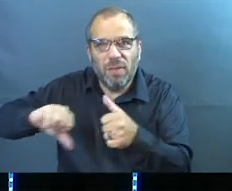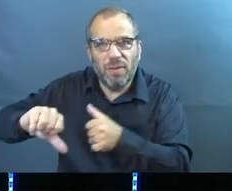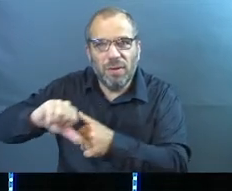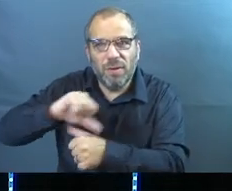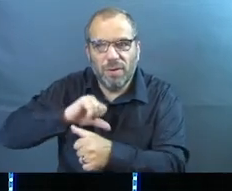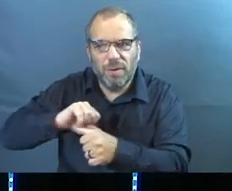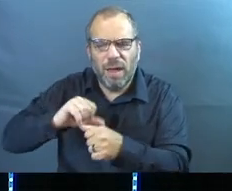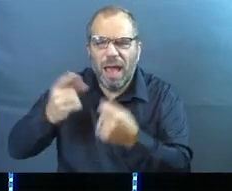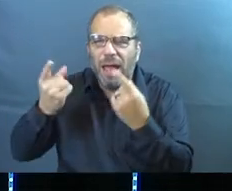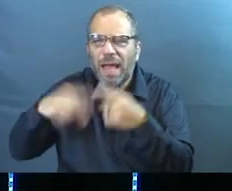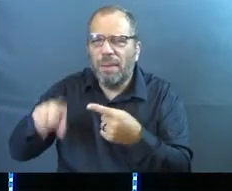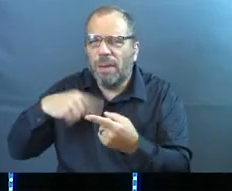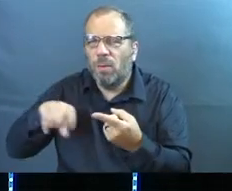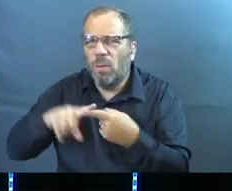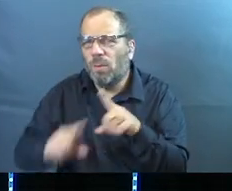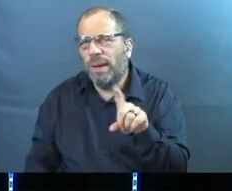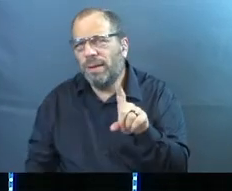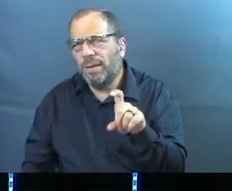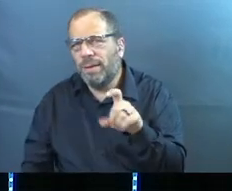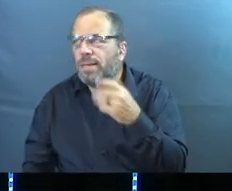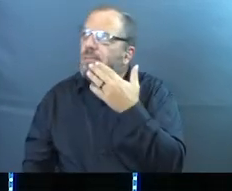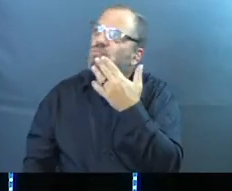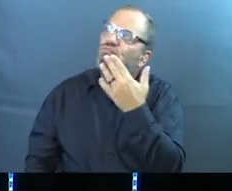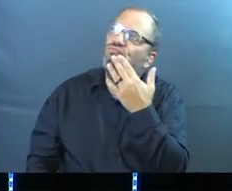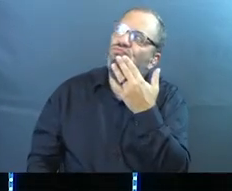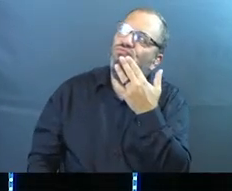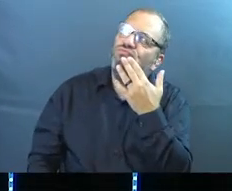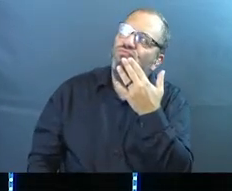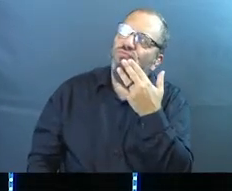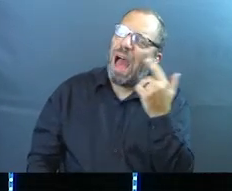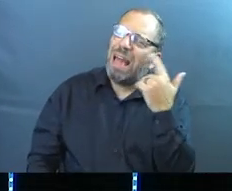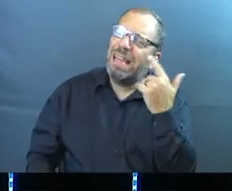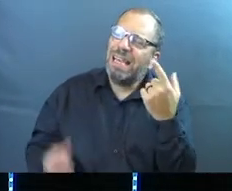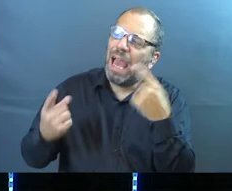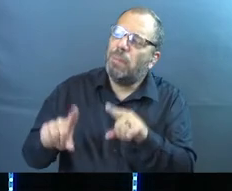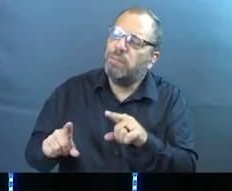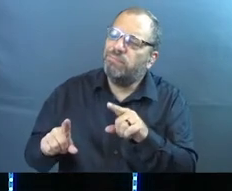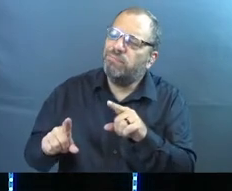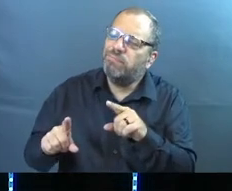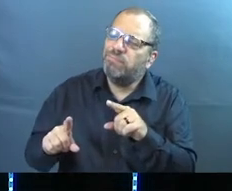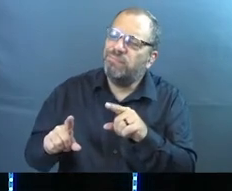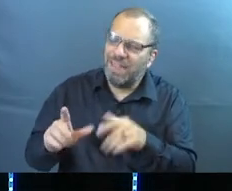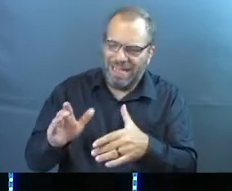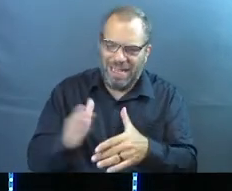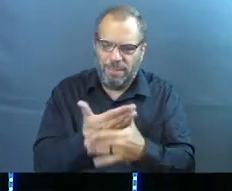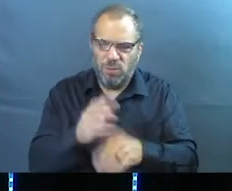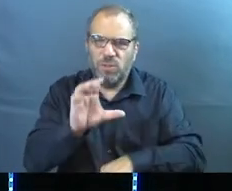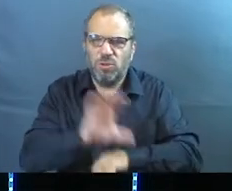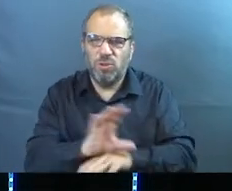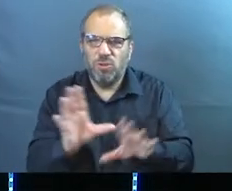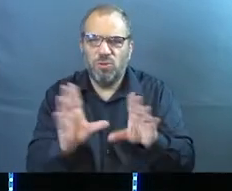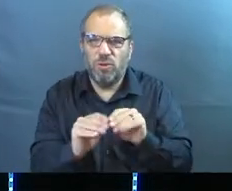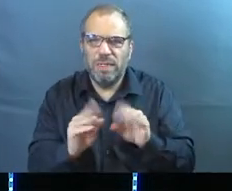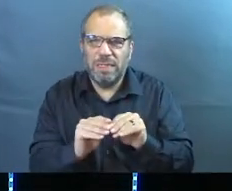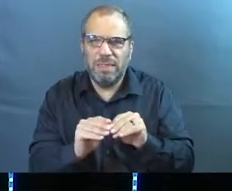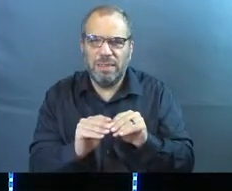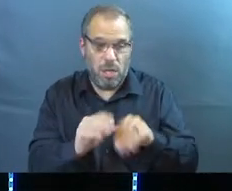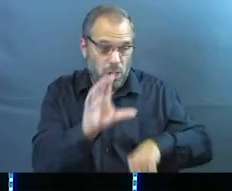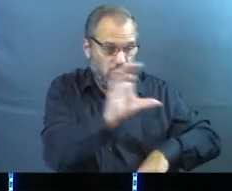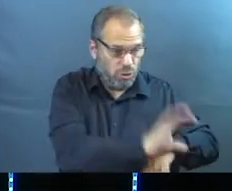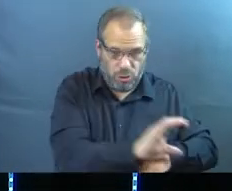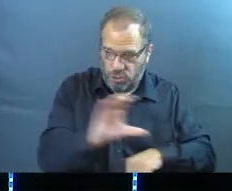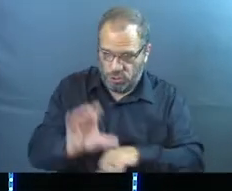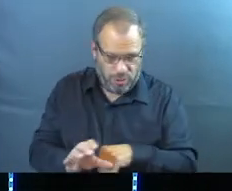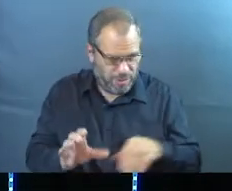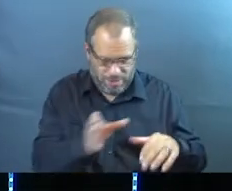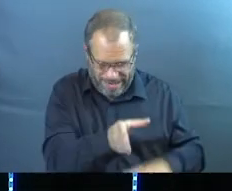And when does that happen? For a lot of us, I do think that it happens in between the services and when we